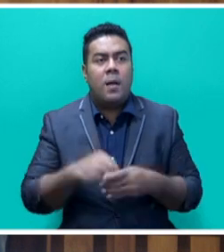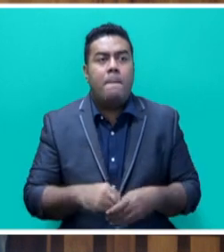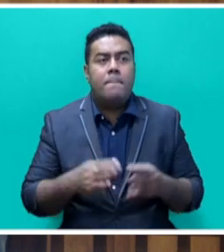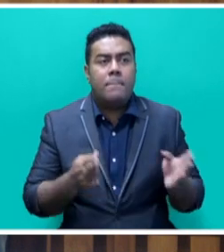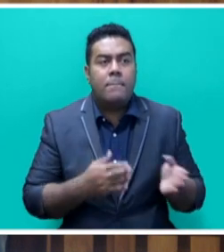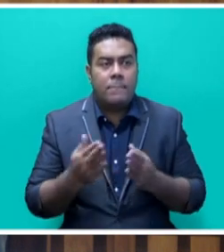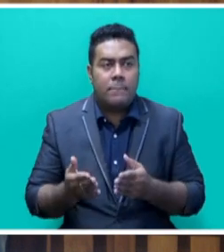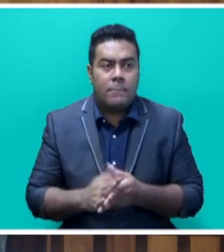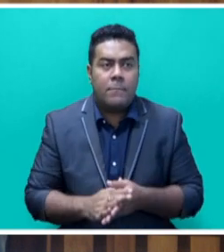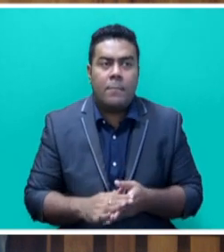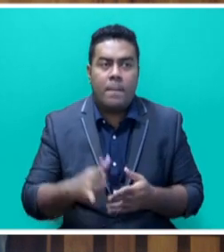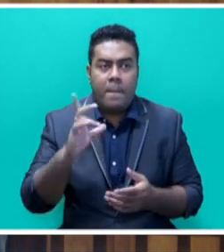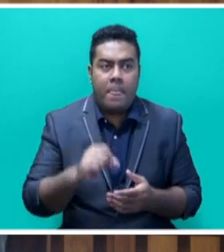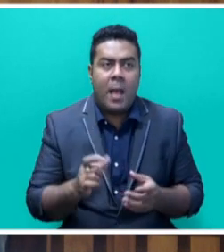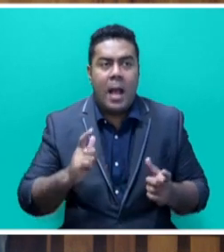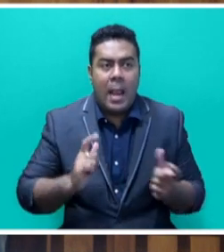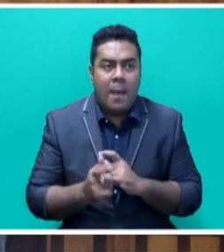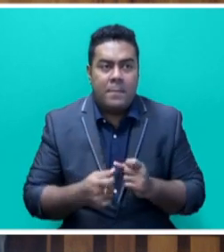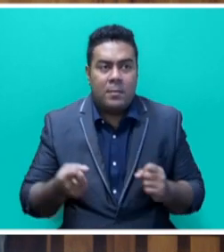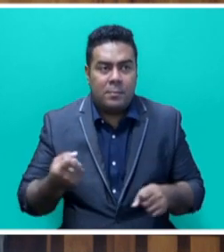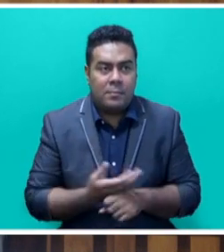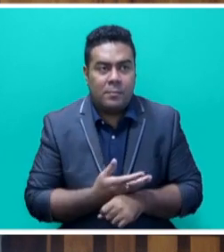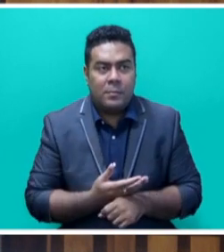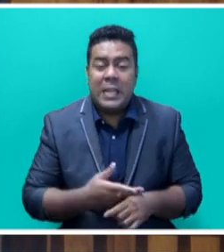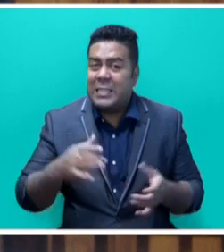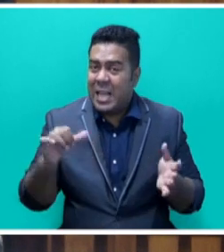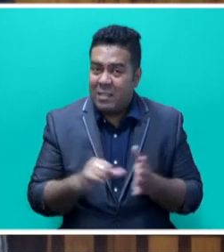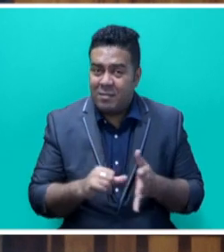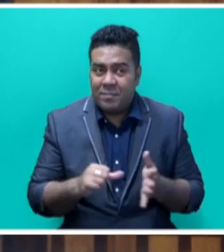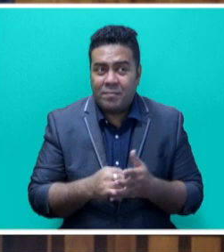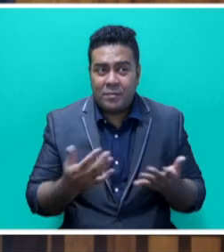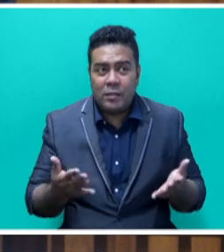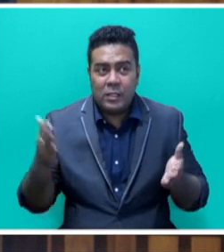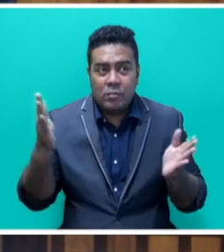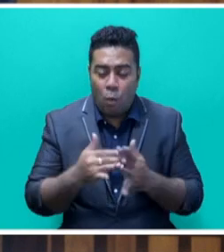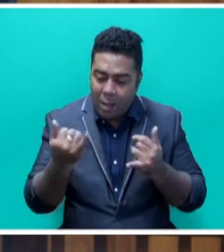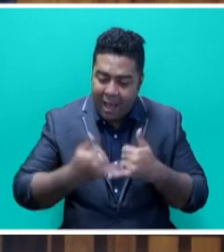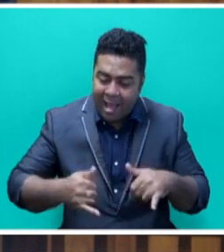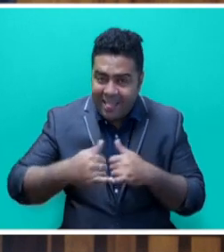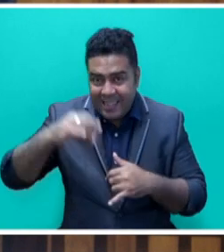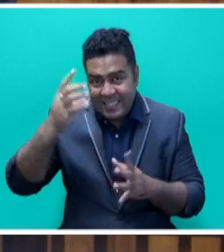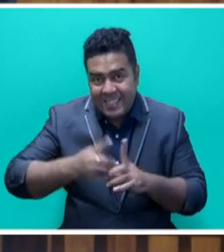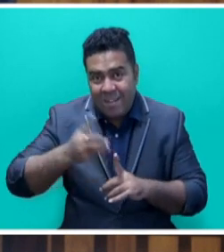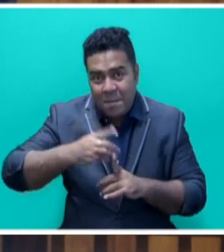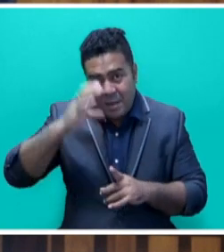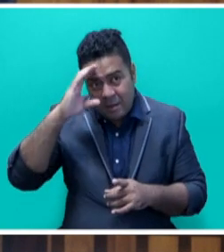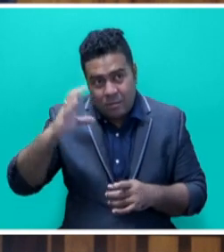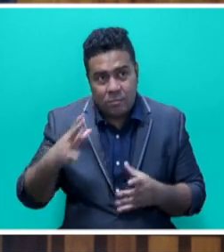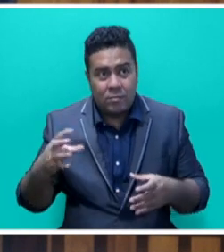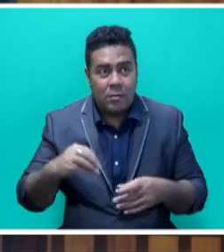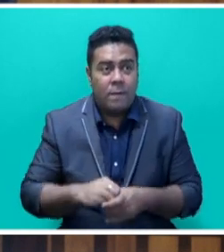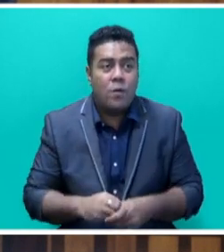retroactively address climate impacts. It was a hard-fought victory for small island developing states and for the cause of climate justice